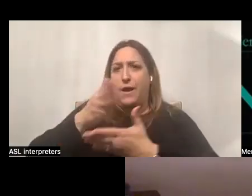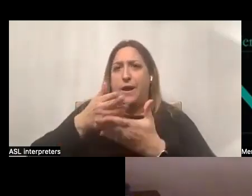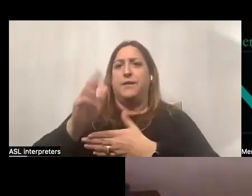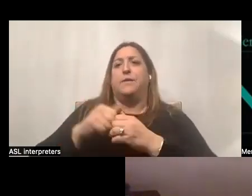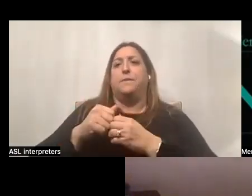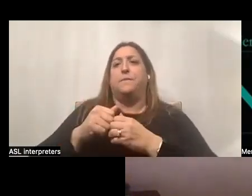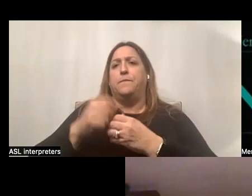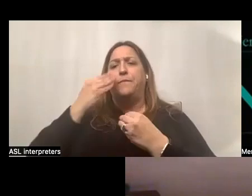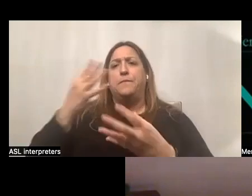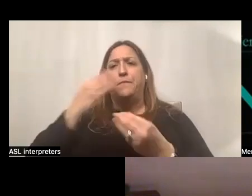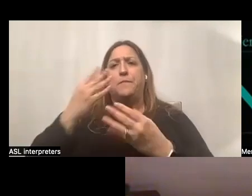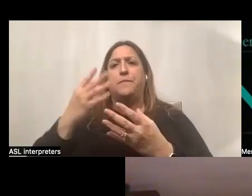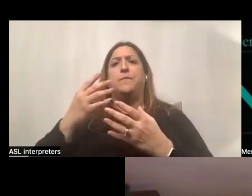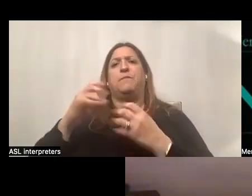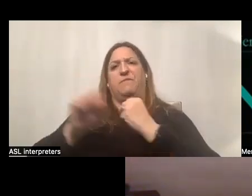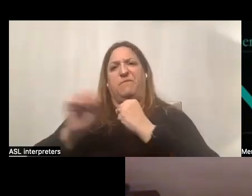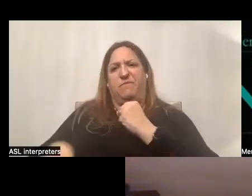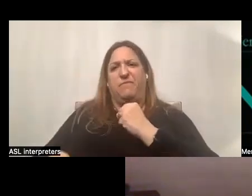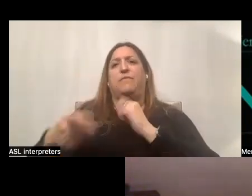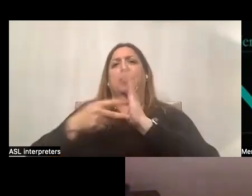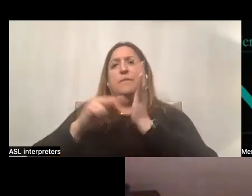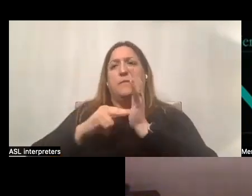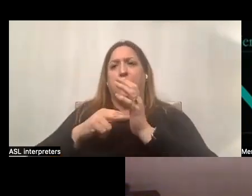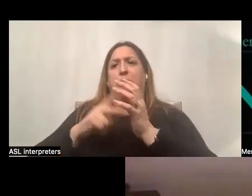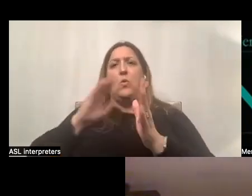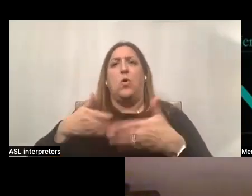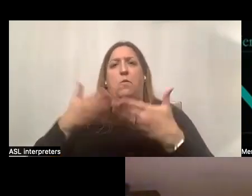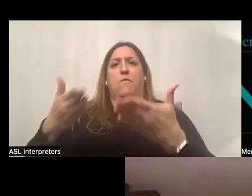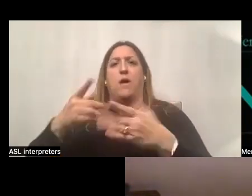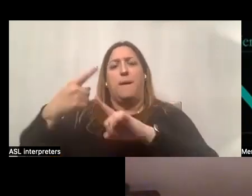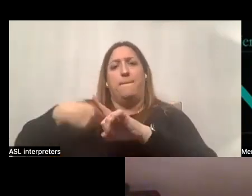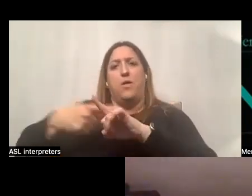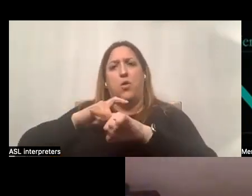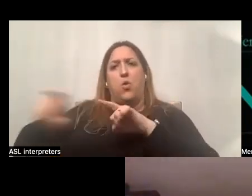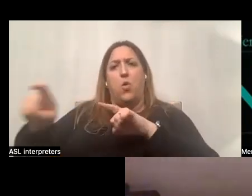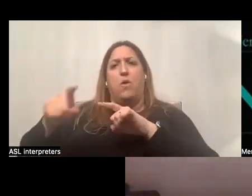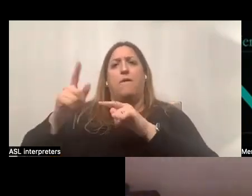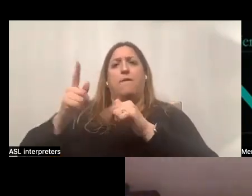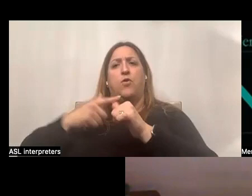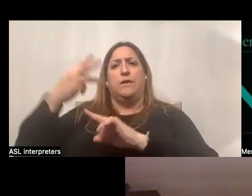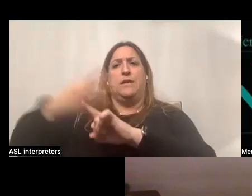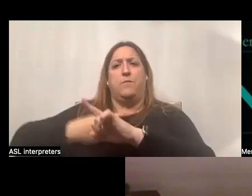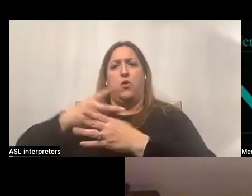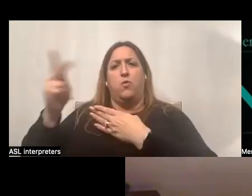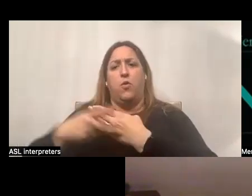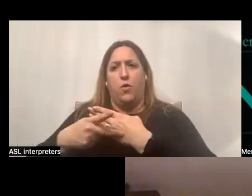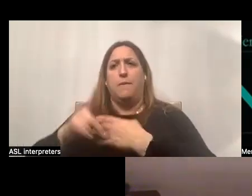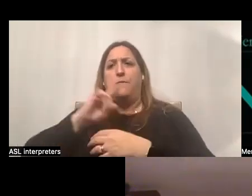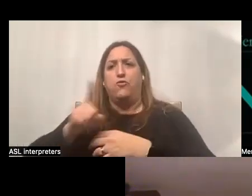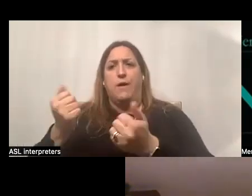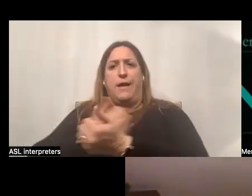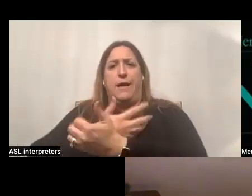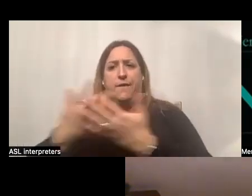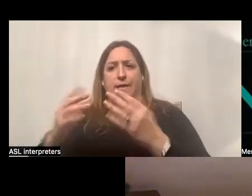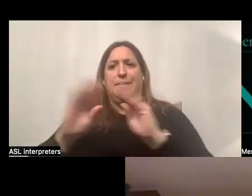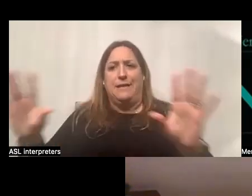information is very lengthy. Therefore, um, they'll provide monthly calls during the first six months of the program to make sure everything is clear